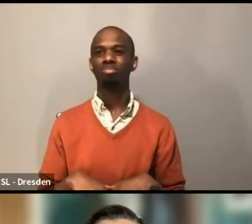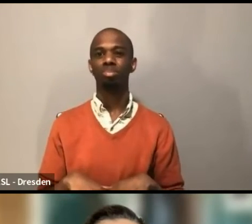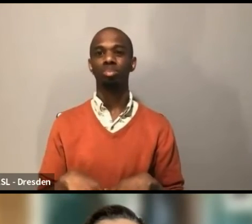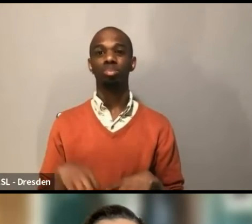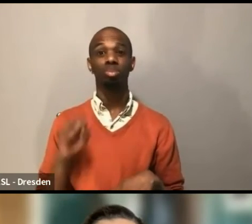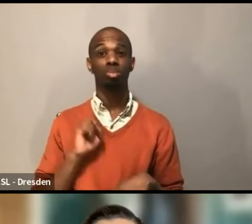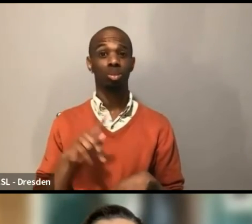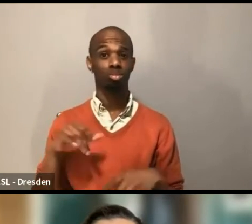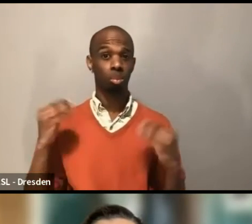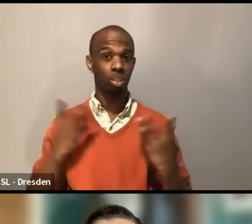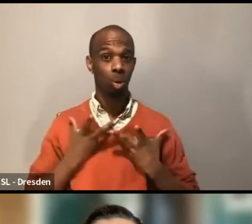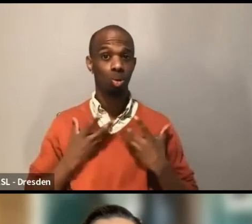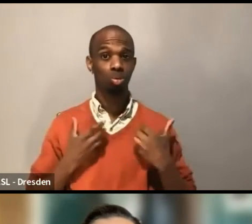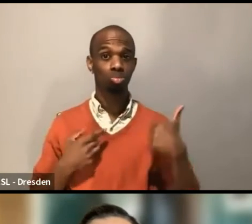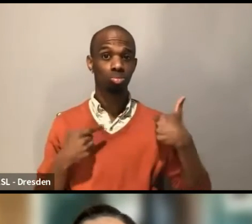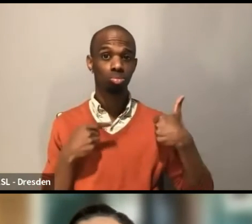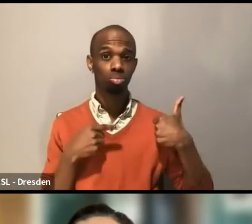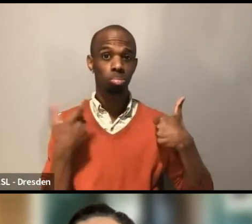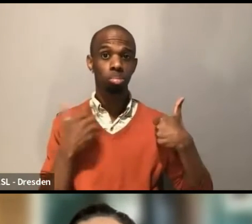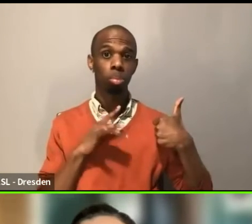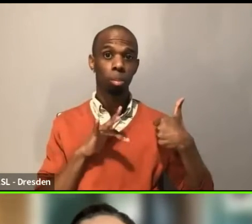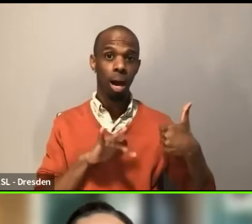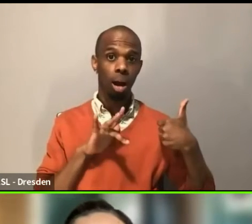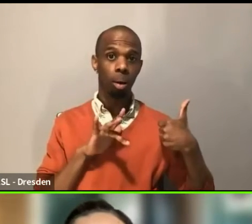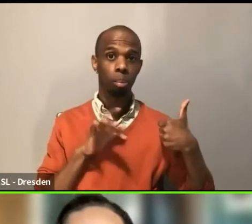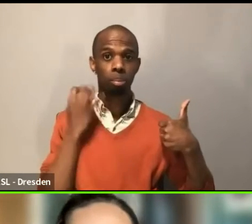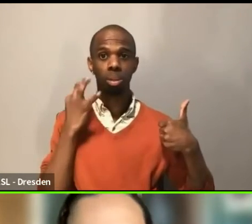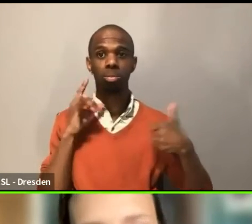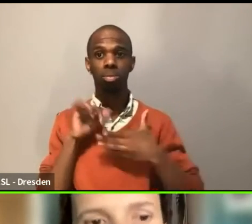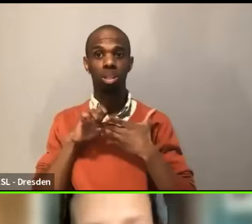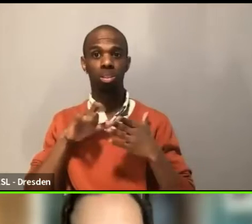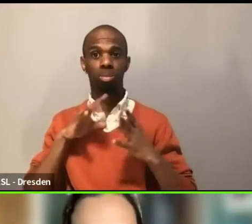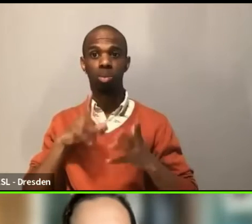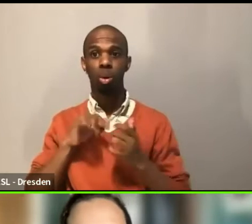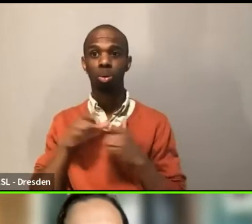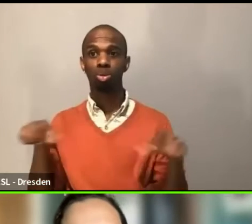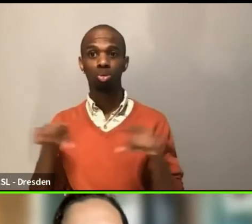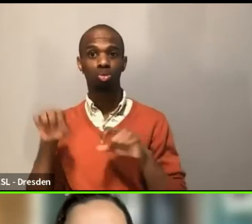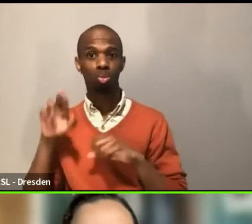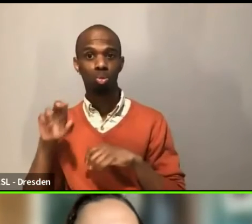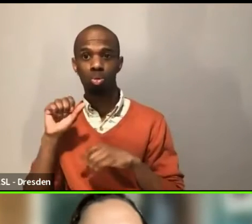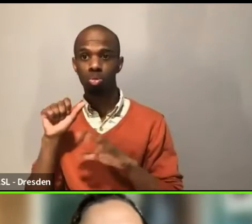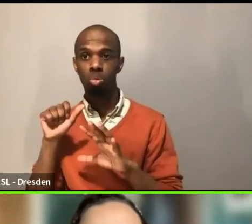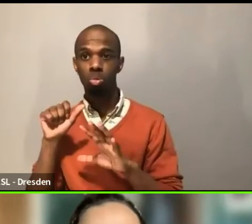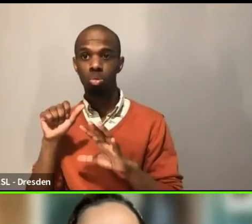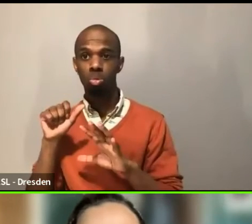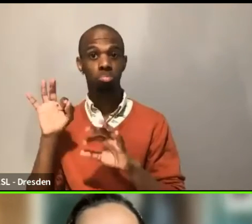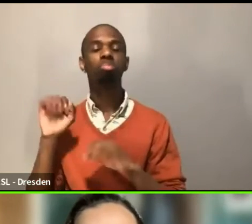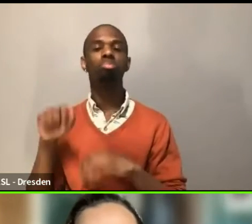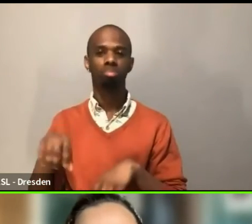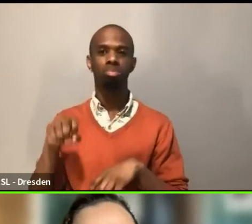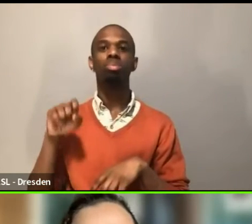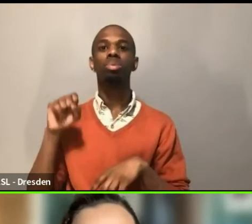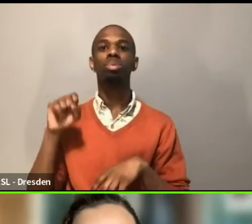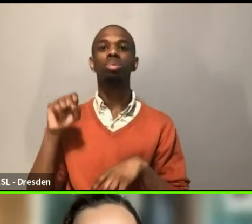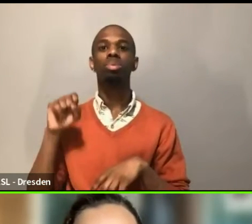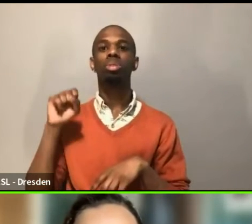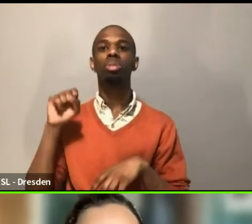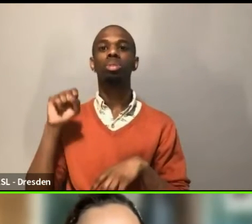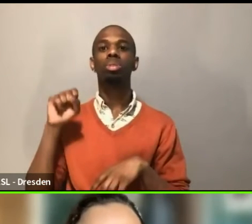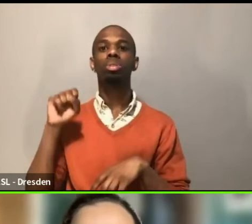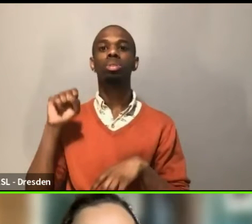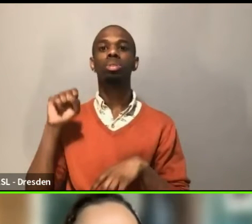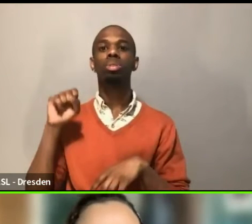helpful or if you have any further questions there. I just, one of the other things that I also want to encourage is that tomorrow,